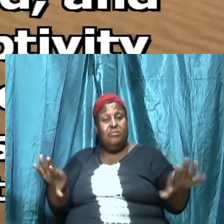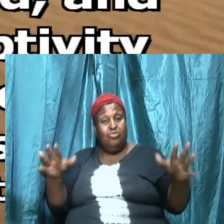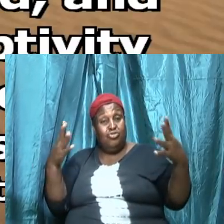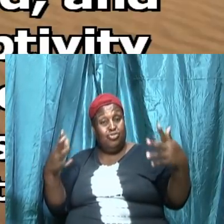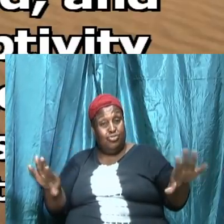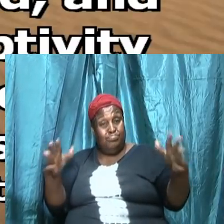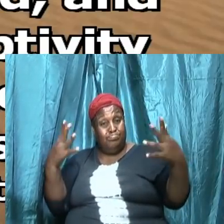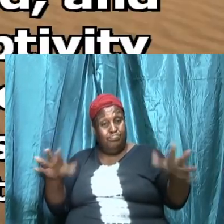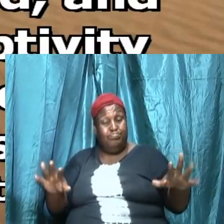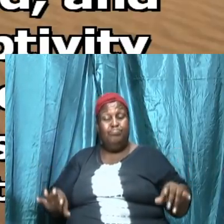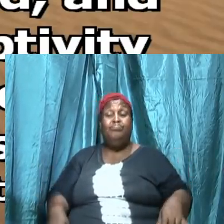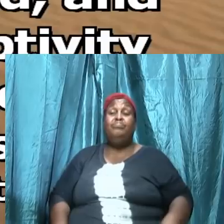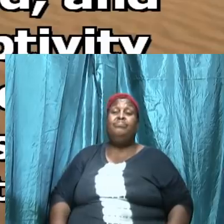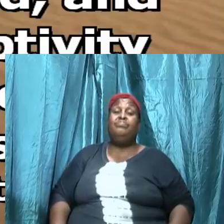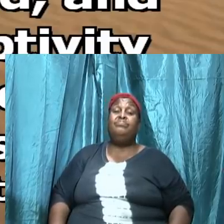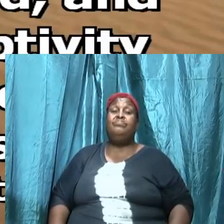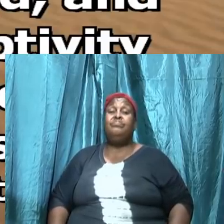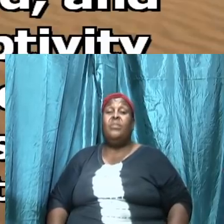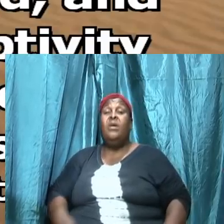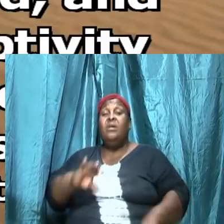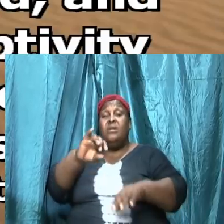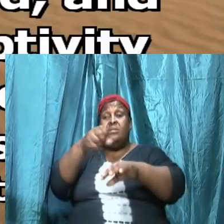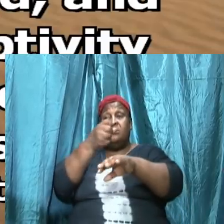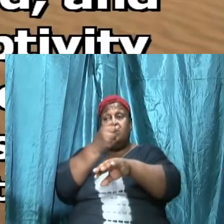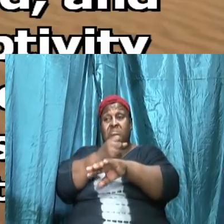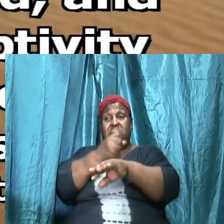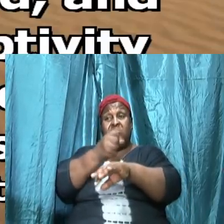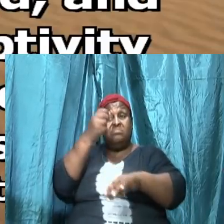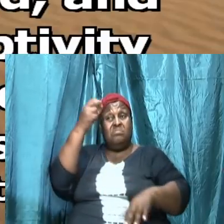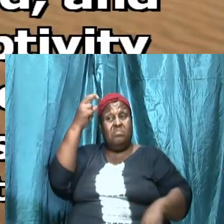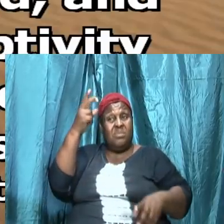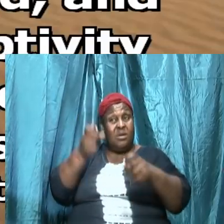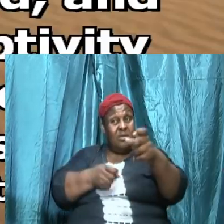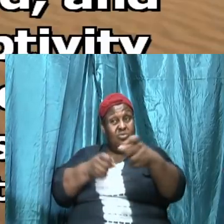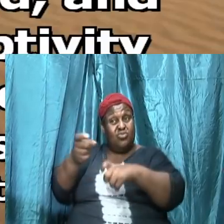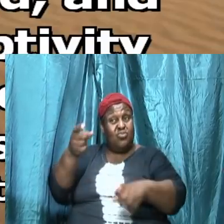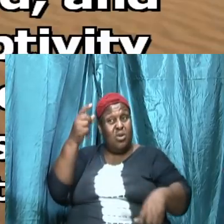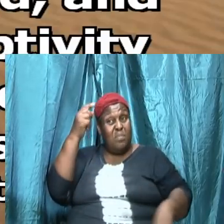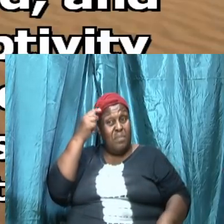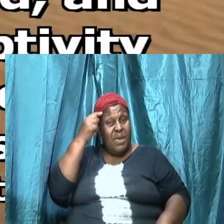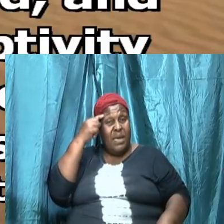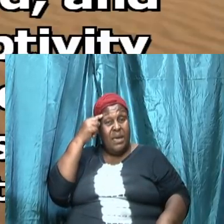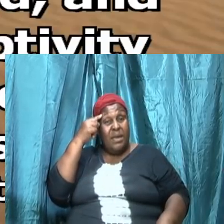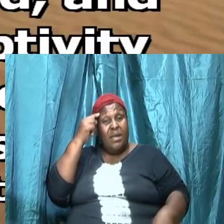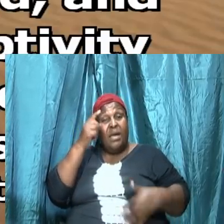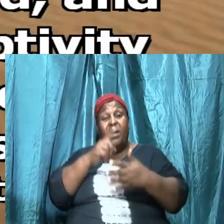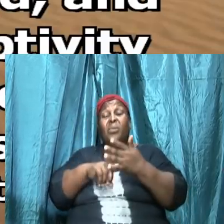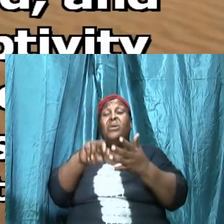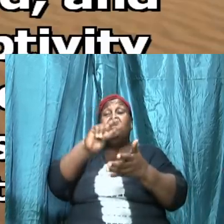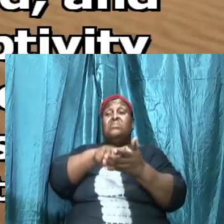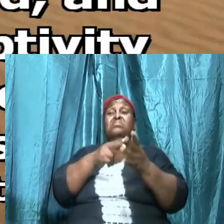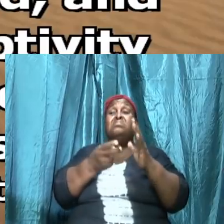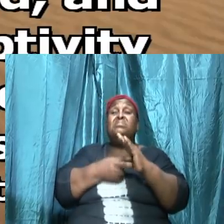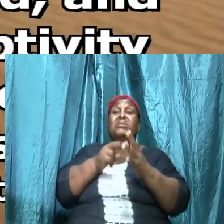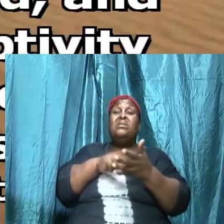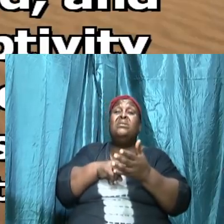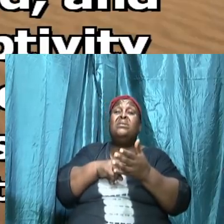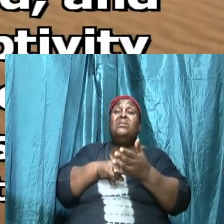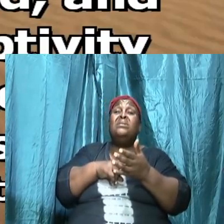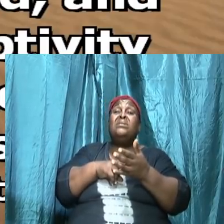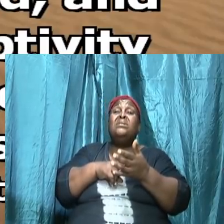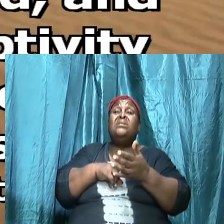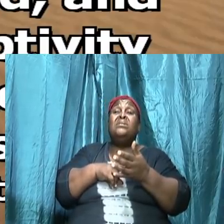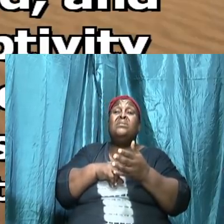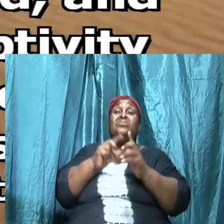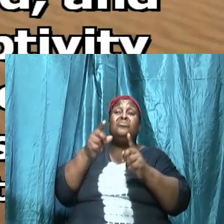establish the road and establish by what means he is going to come to you he then hits that